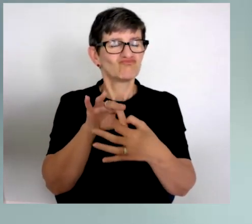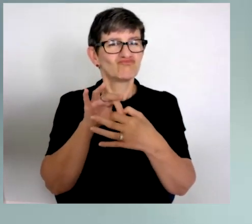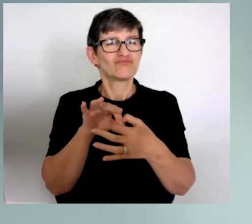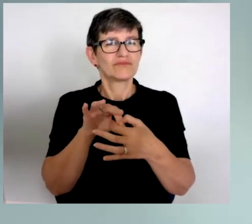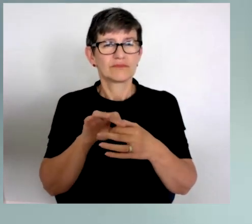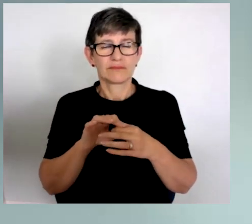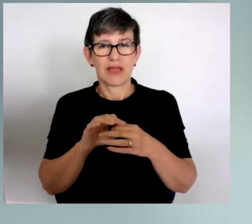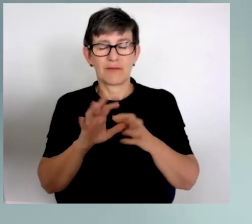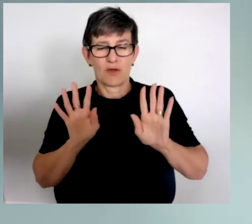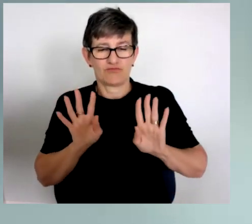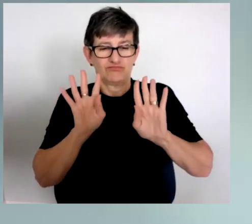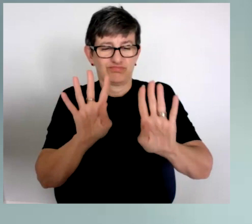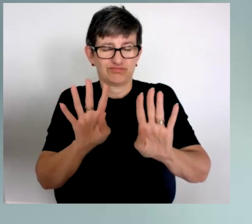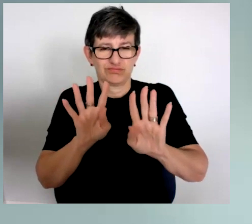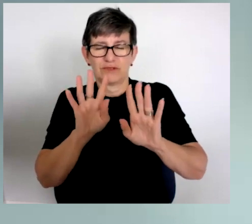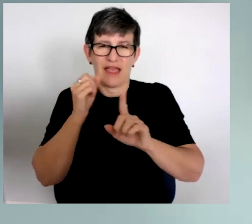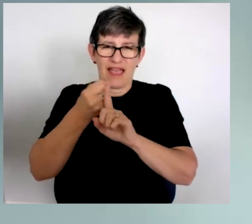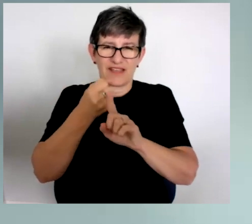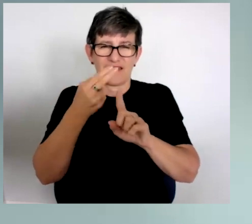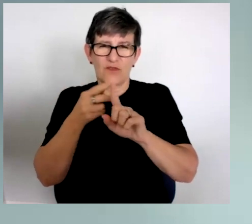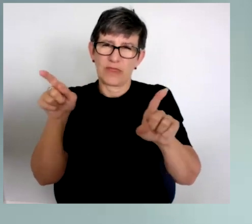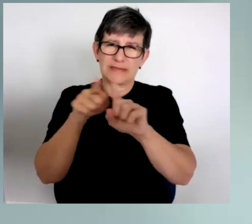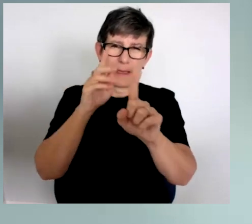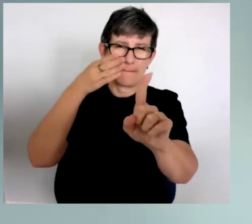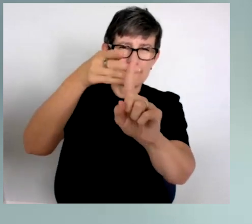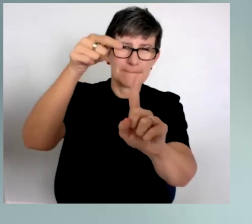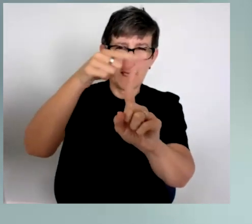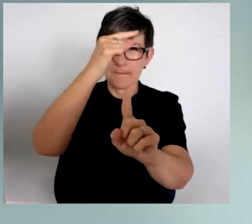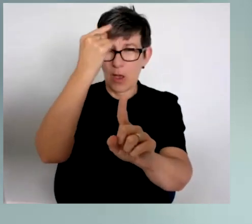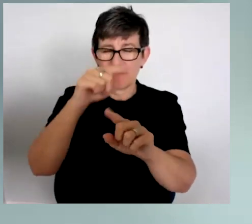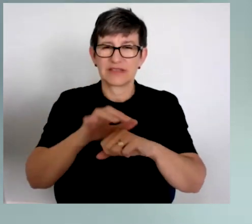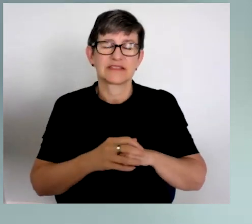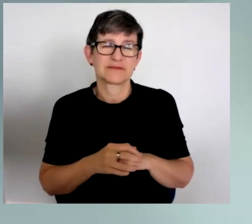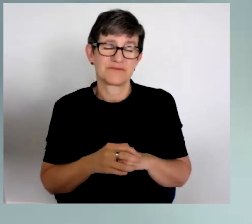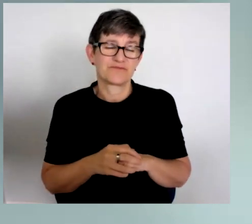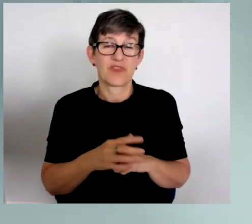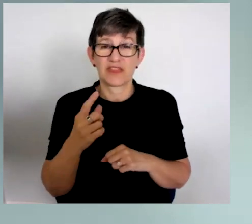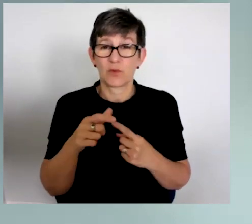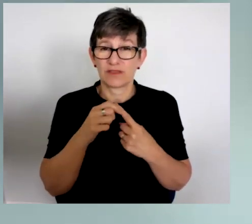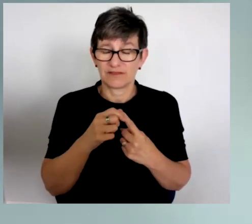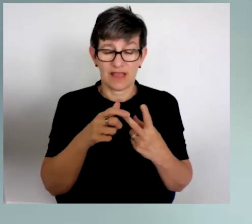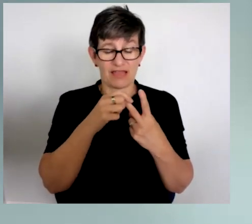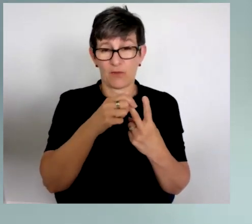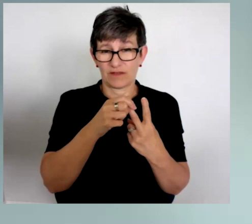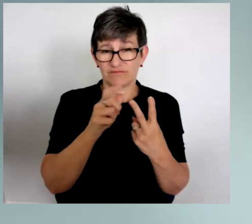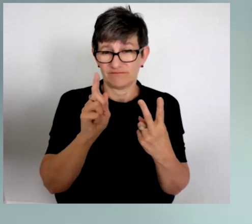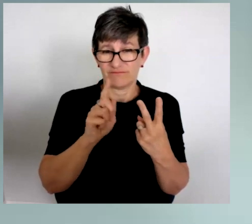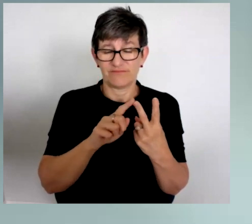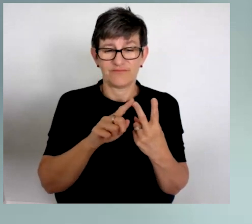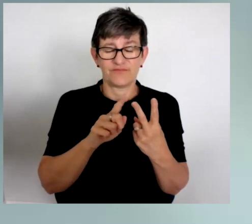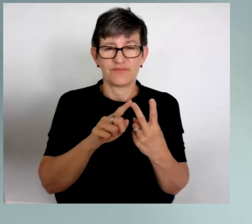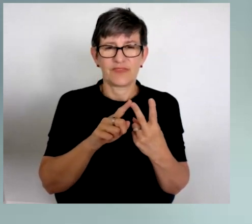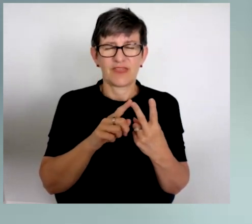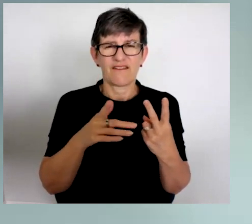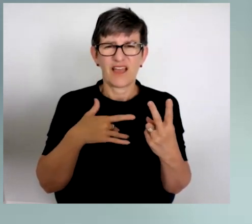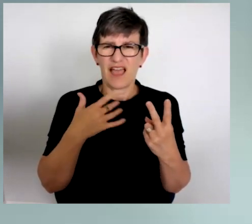a common purpose. And so that's one of the things that keeps me doing it. The second one is actually a